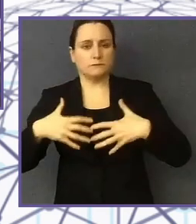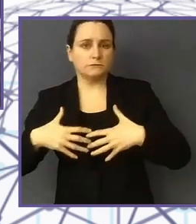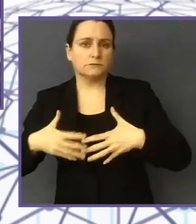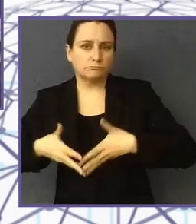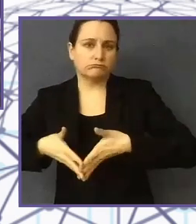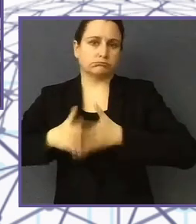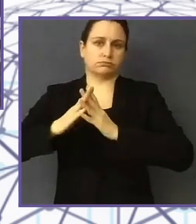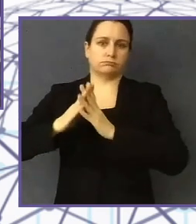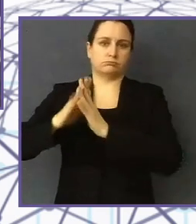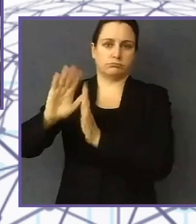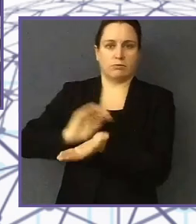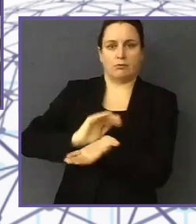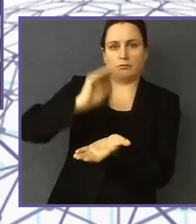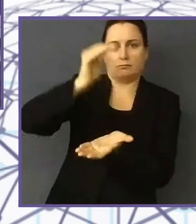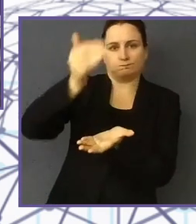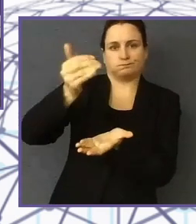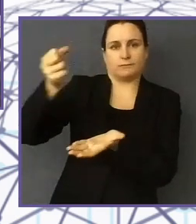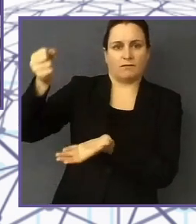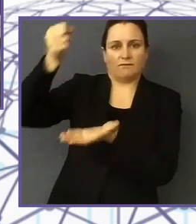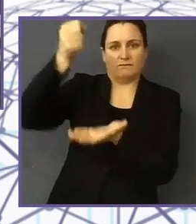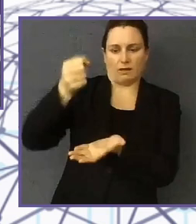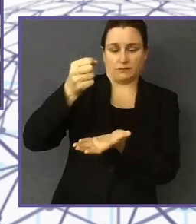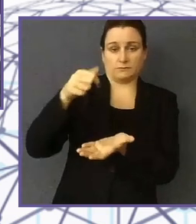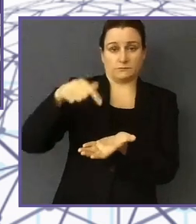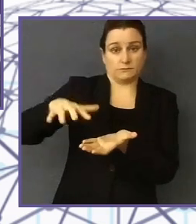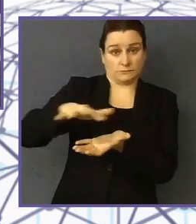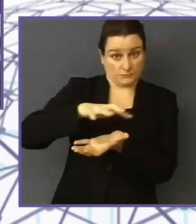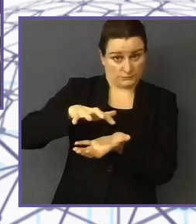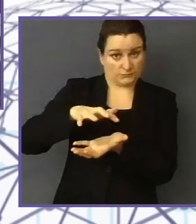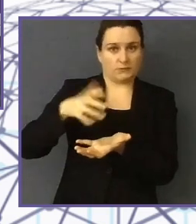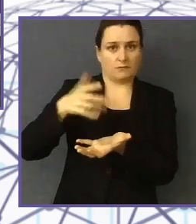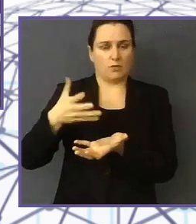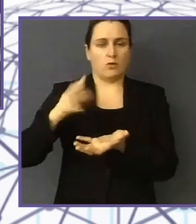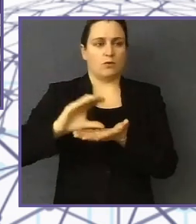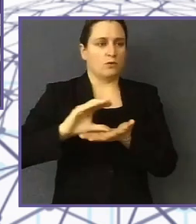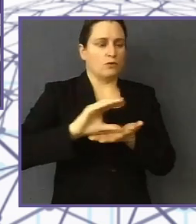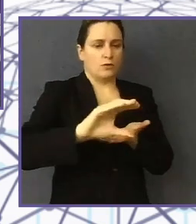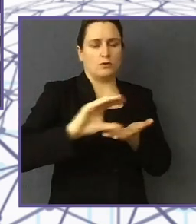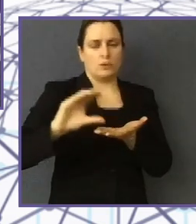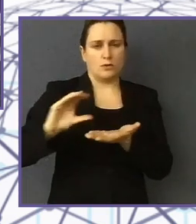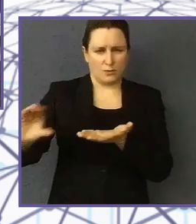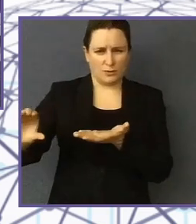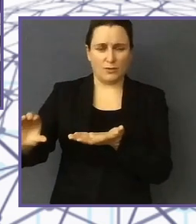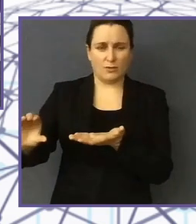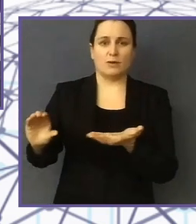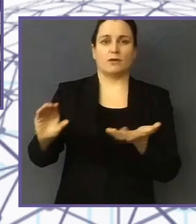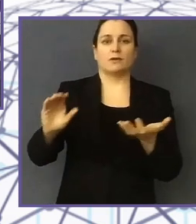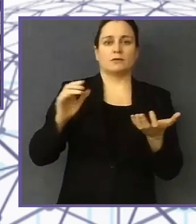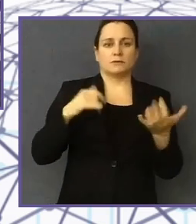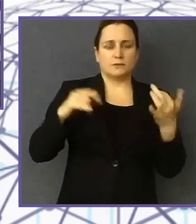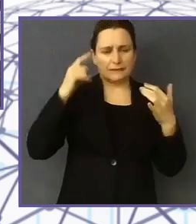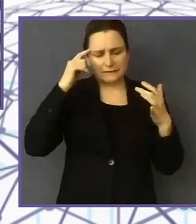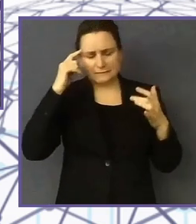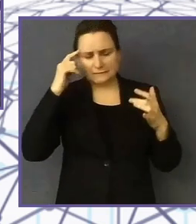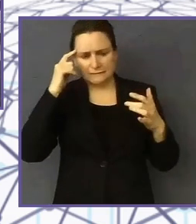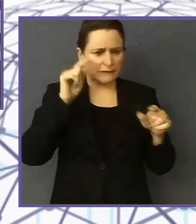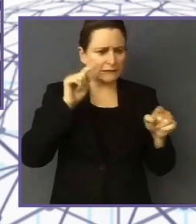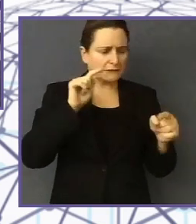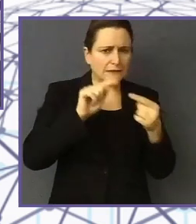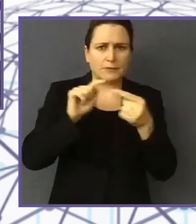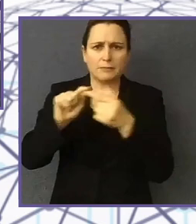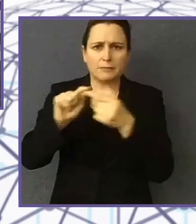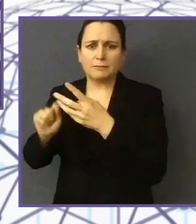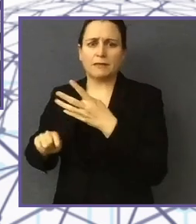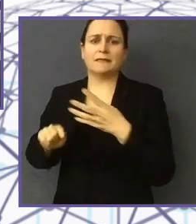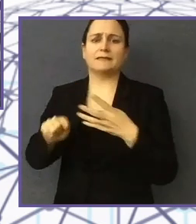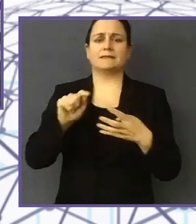are going to try and see whether we can understand what the right mix of things is. Because what Bratt needs is, like you said, not